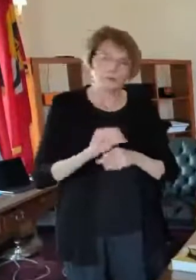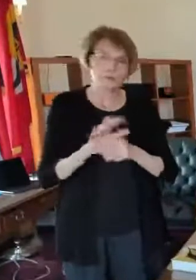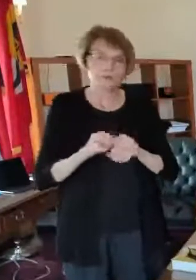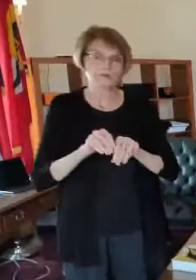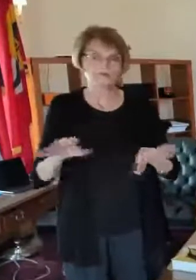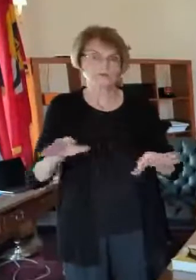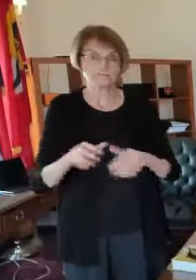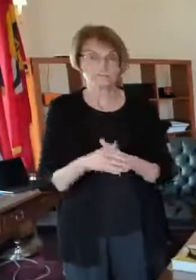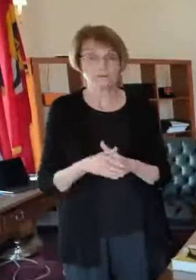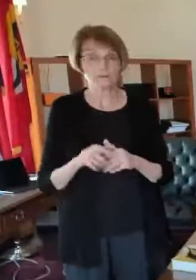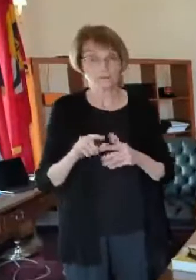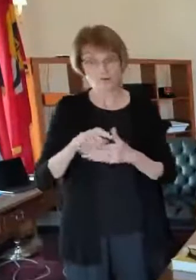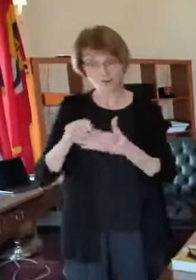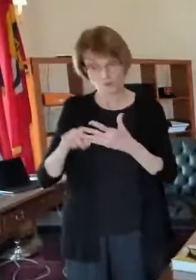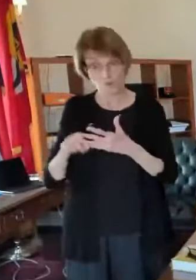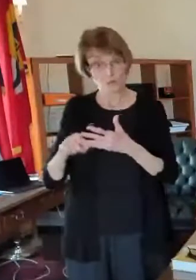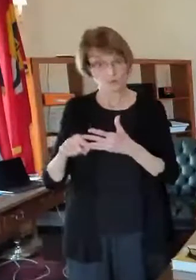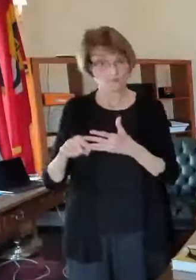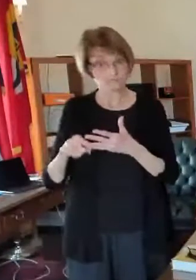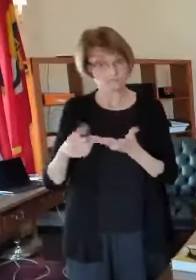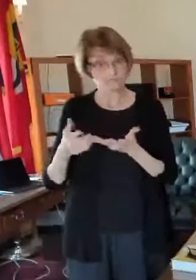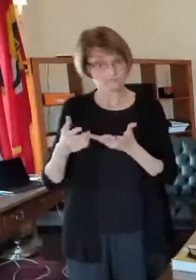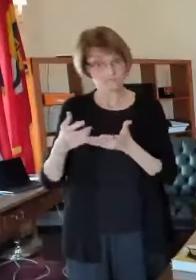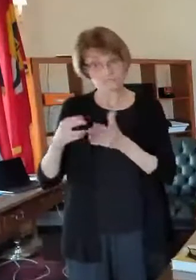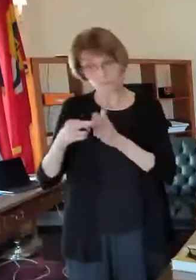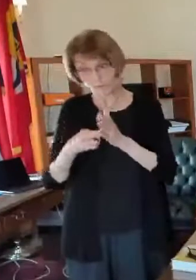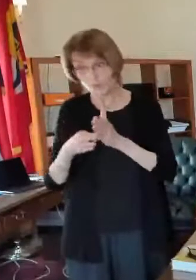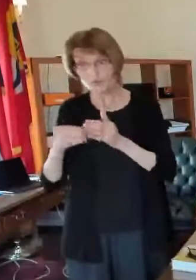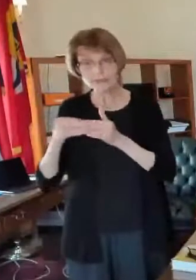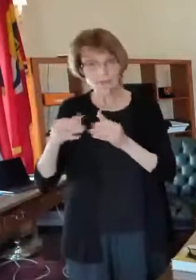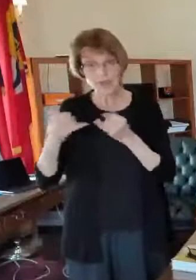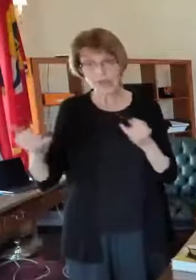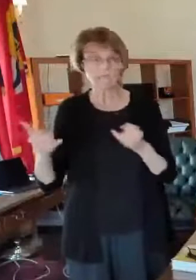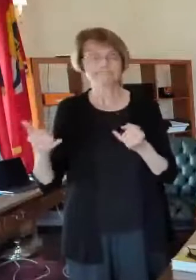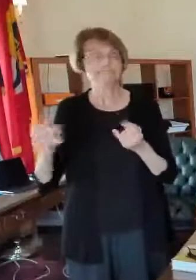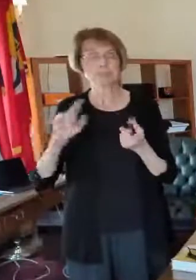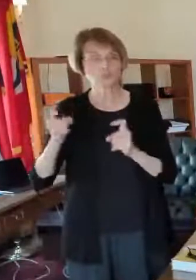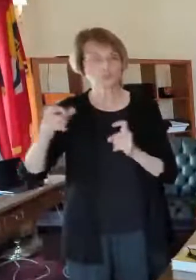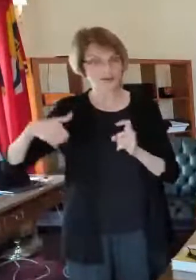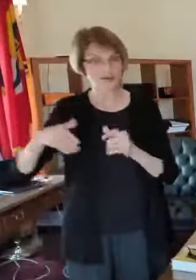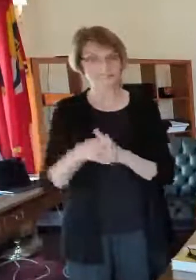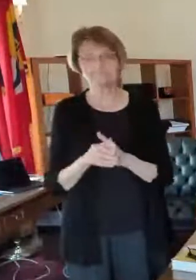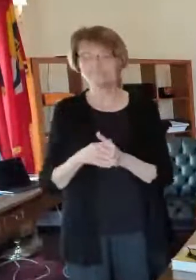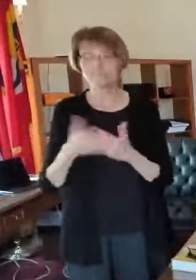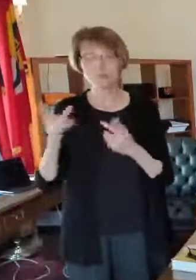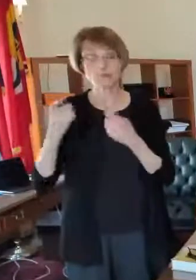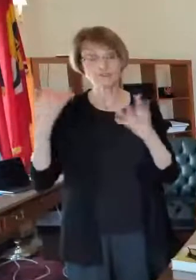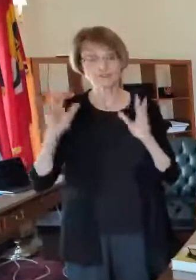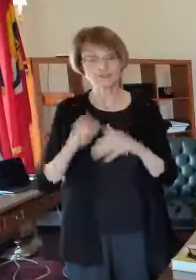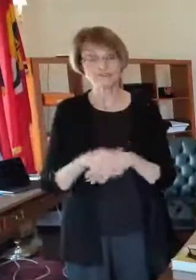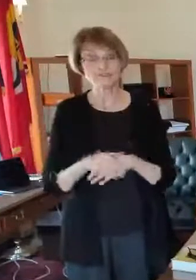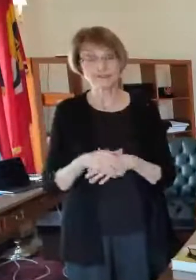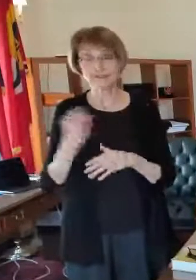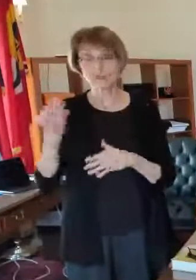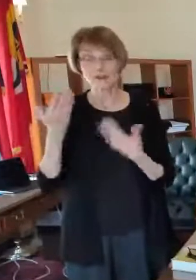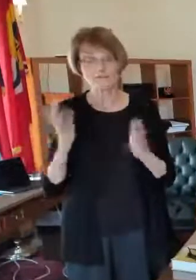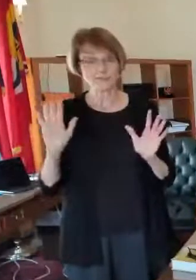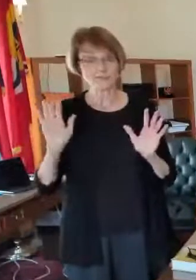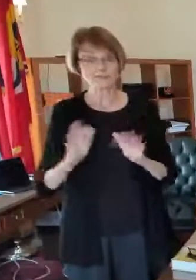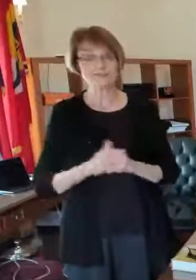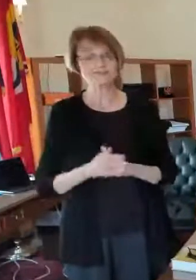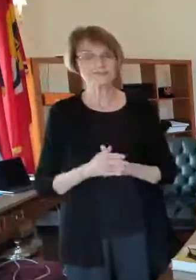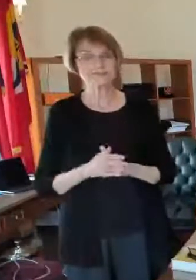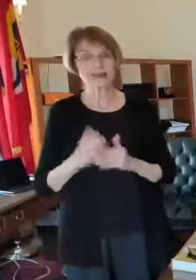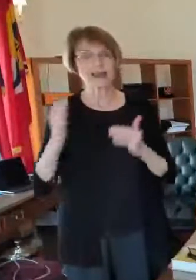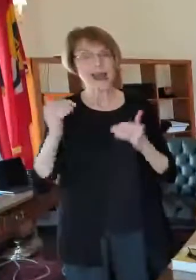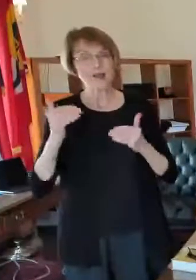we haven't changed those yet but we are looking at it that's it for questions today that's it for friday okay well i